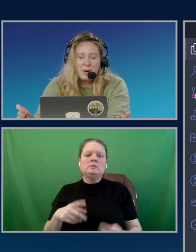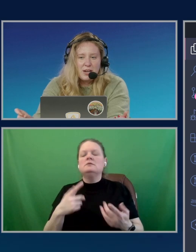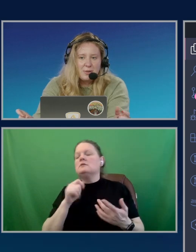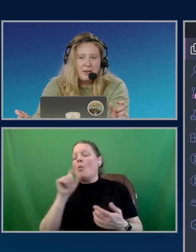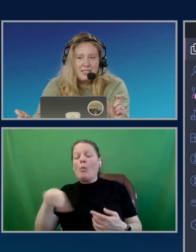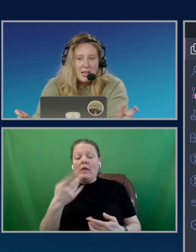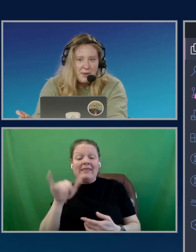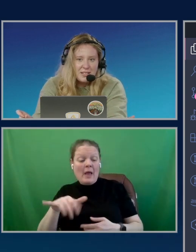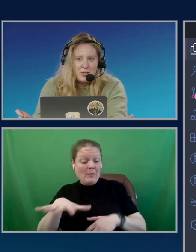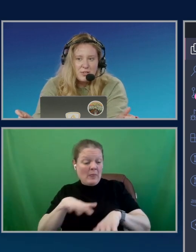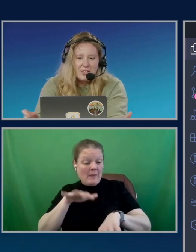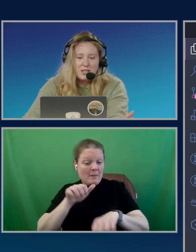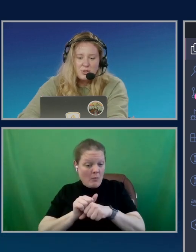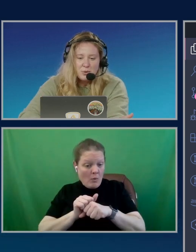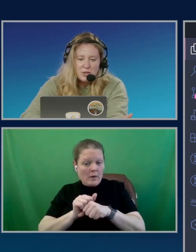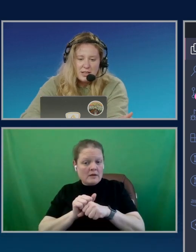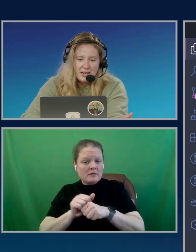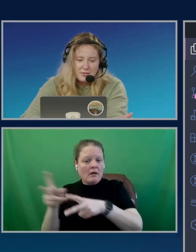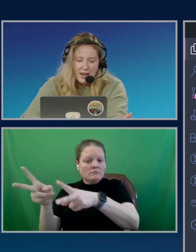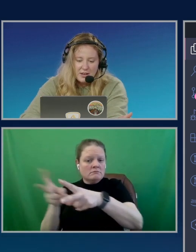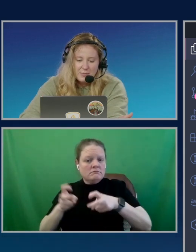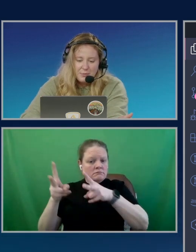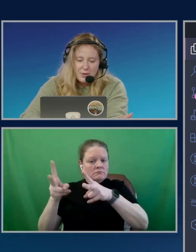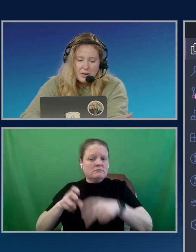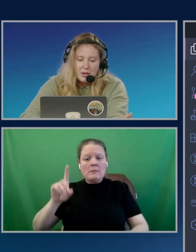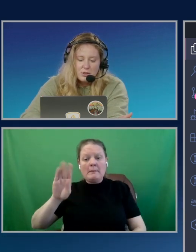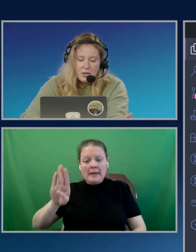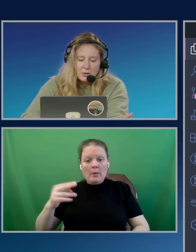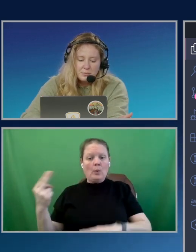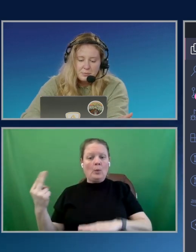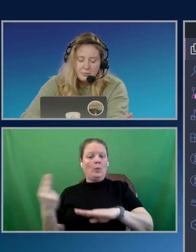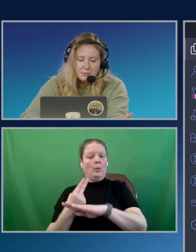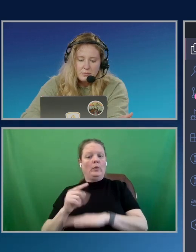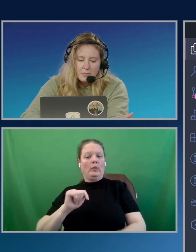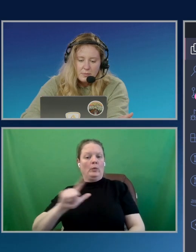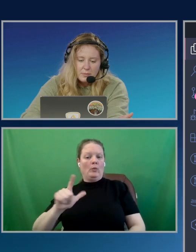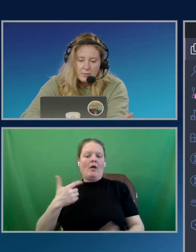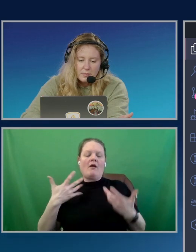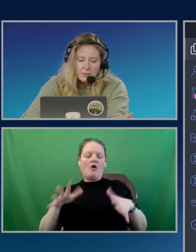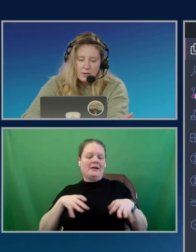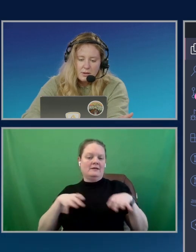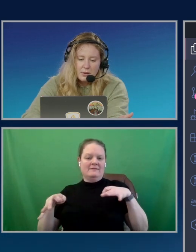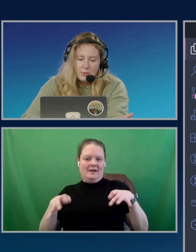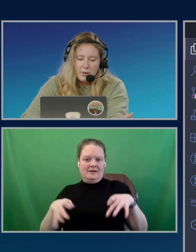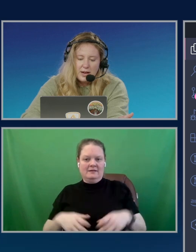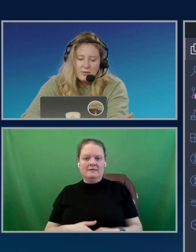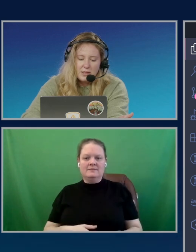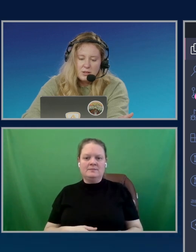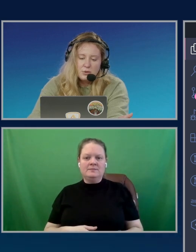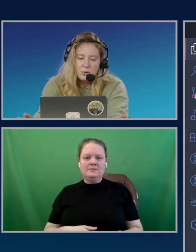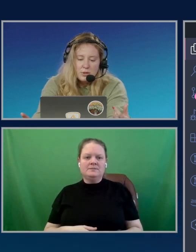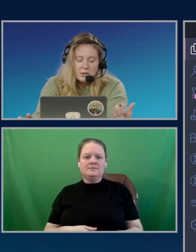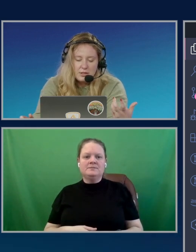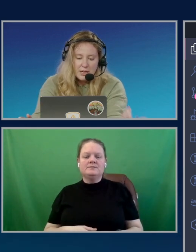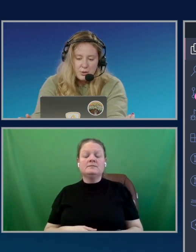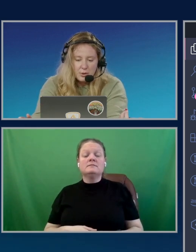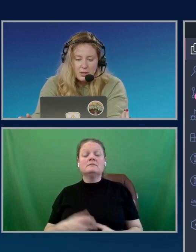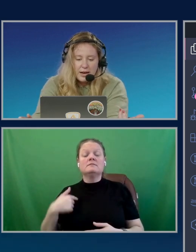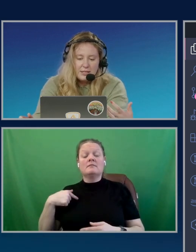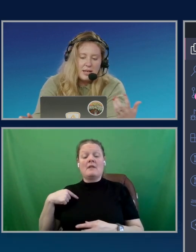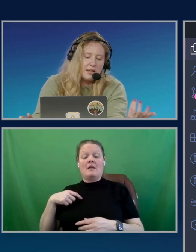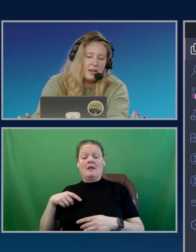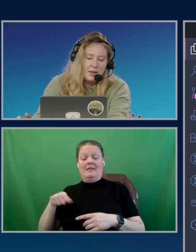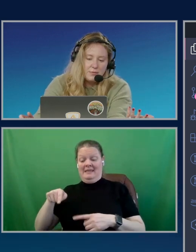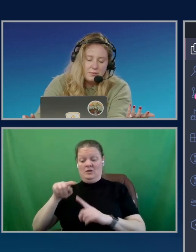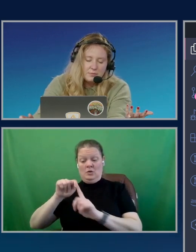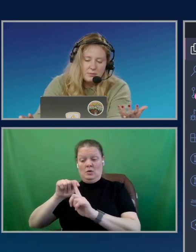are being queried from my database using that tool that I defined. So when I defined this tool, data tool,